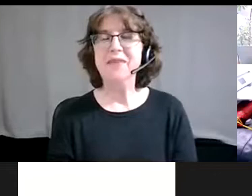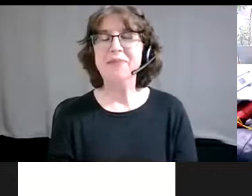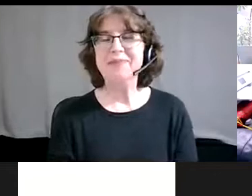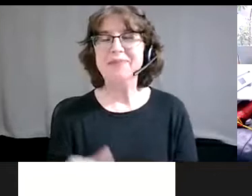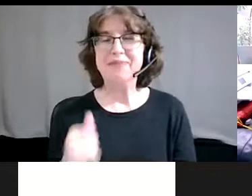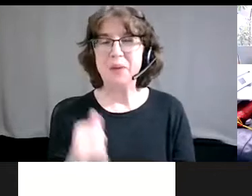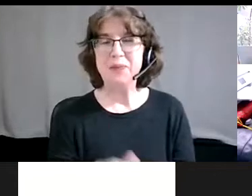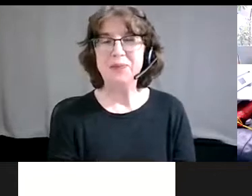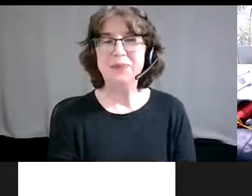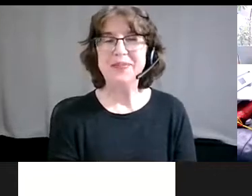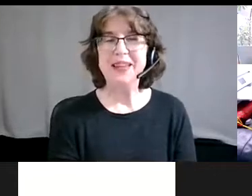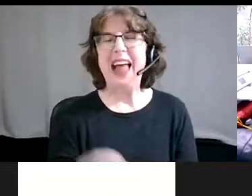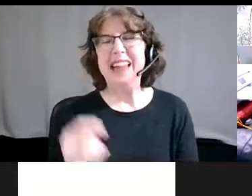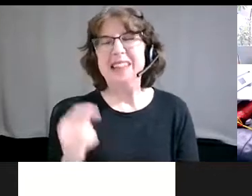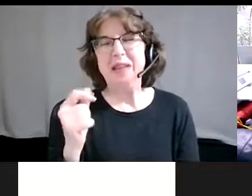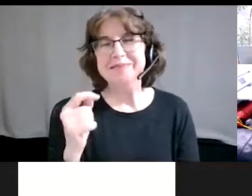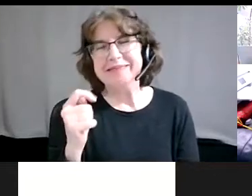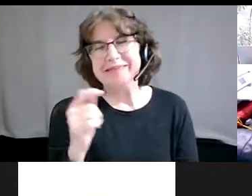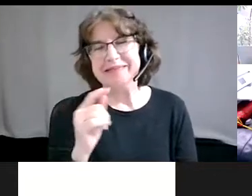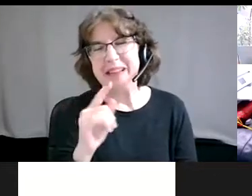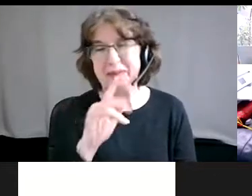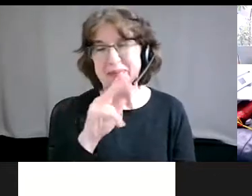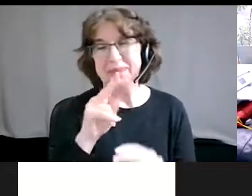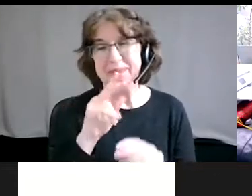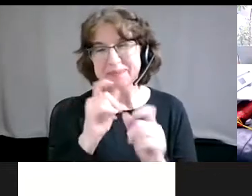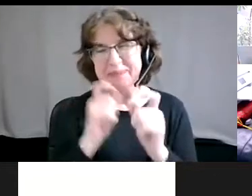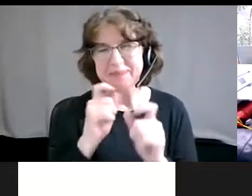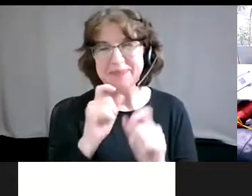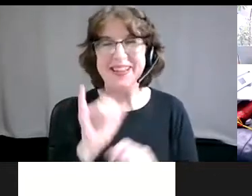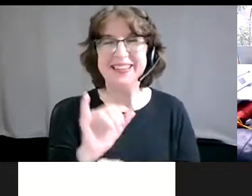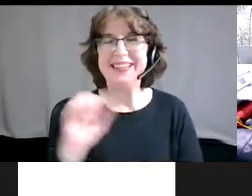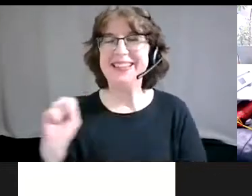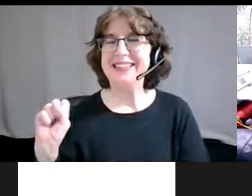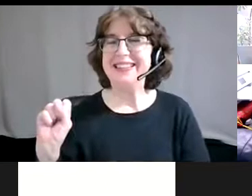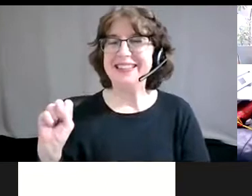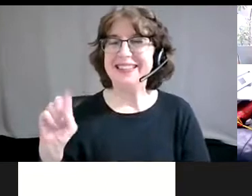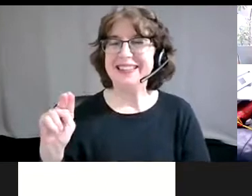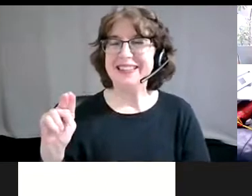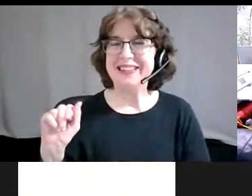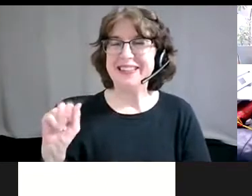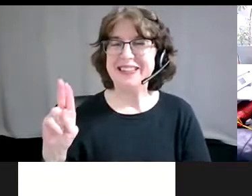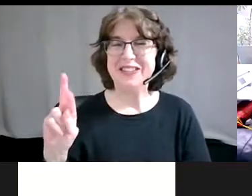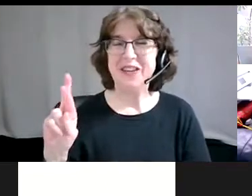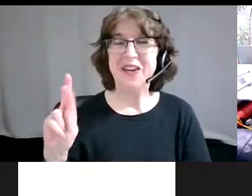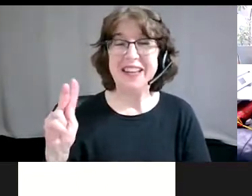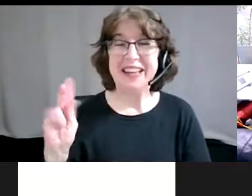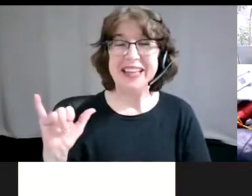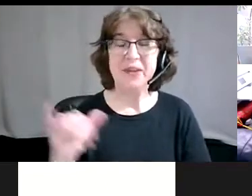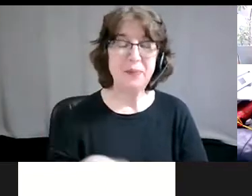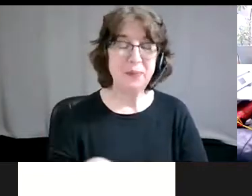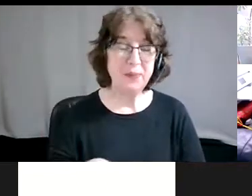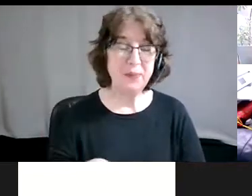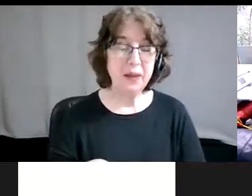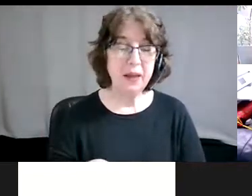a light snark. What's really important about this is that, as I said before,